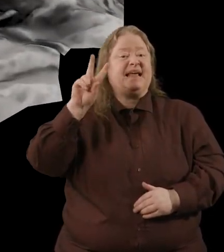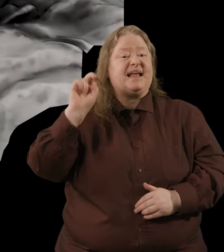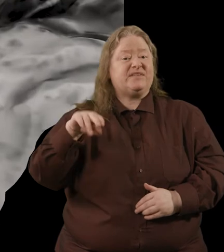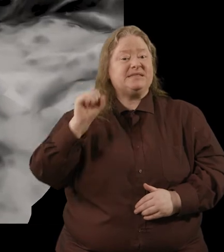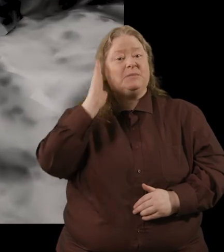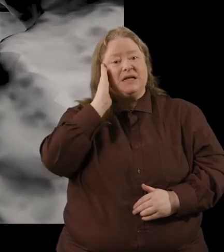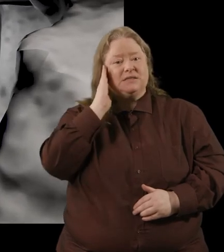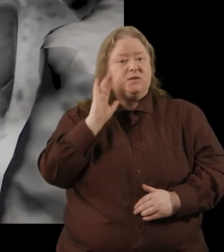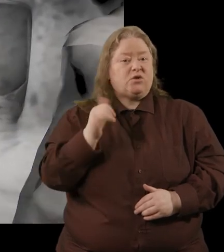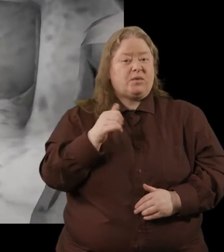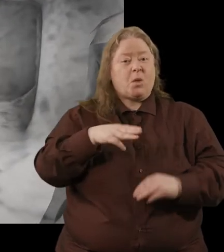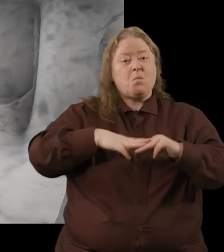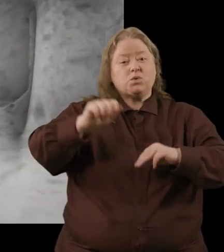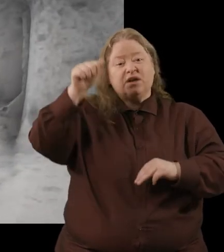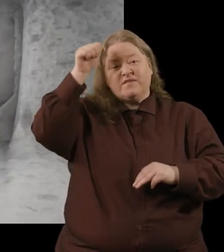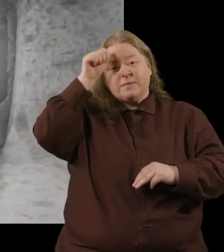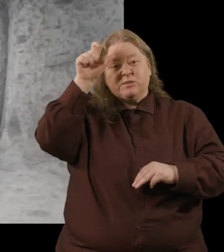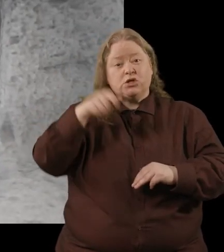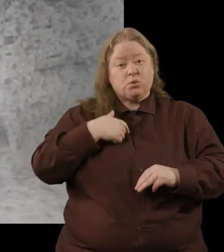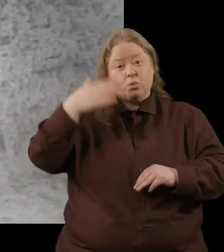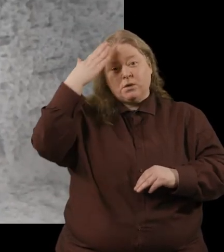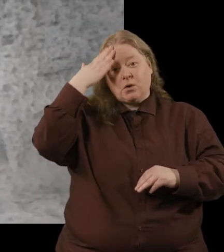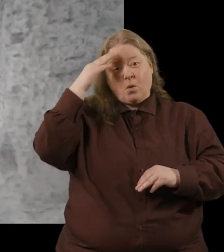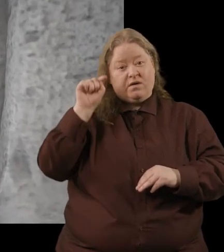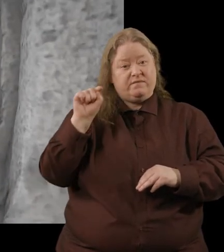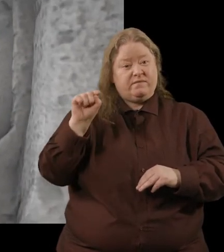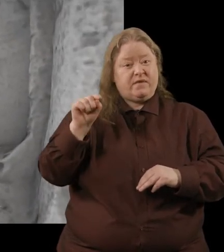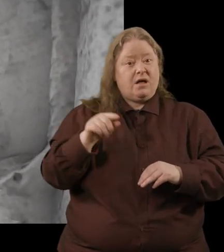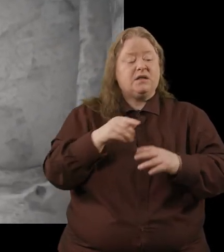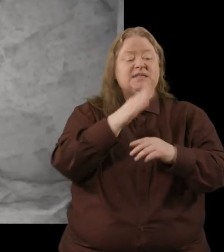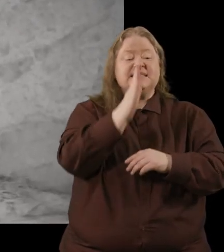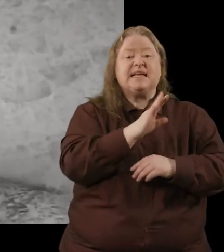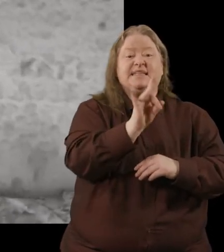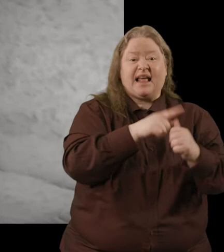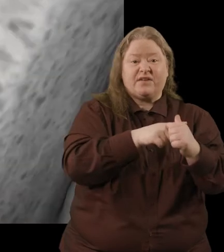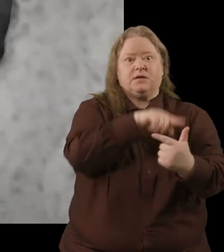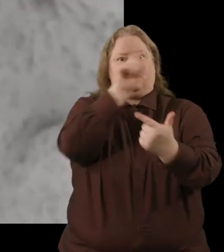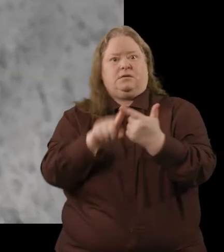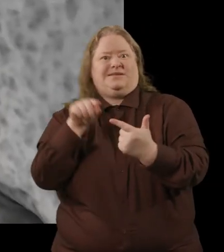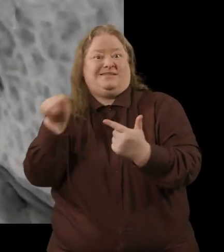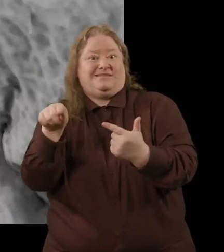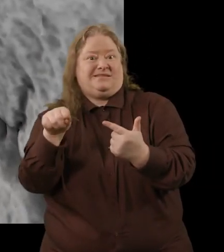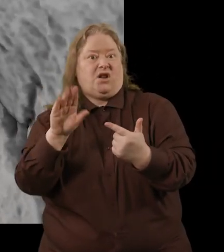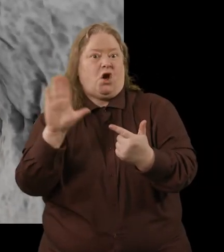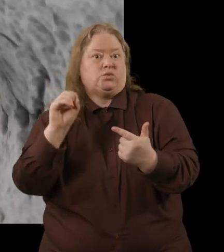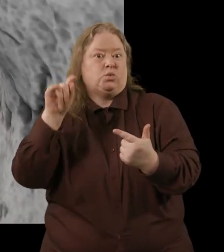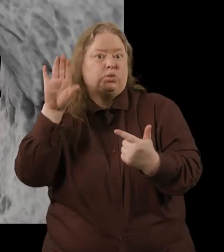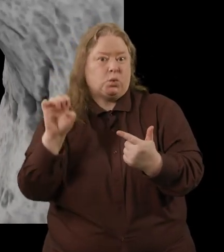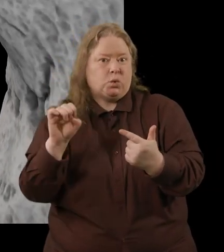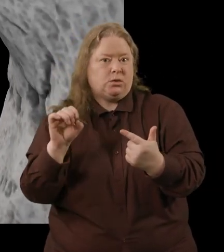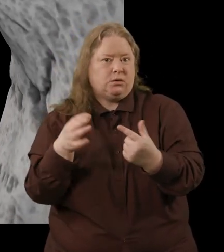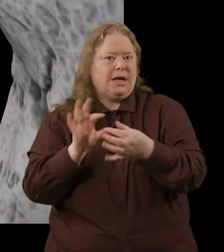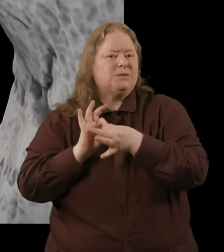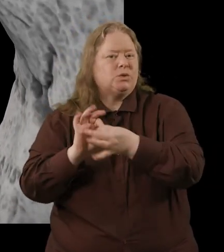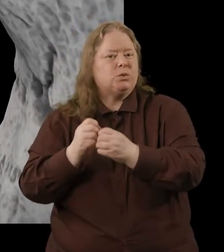probably the most famous person um who we know of other than saint kevin associated with glendalough and his heart